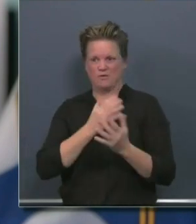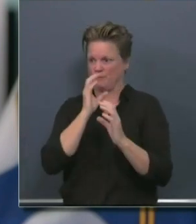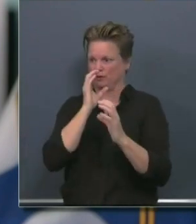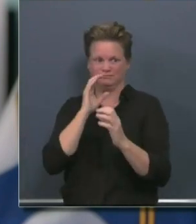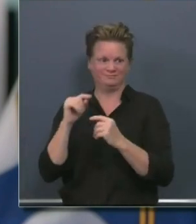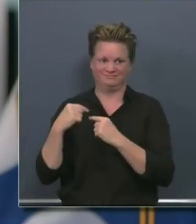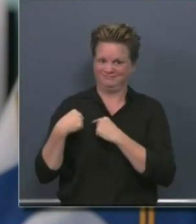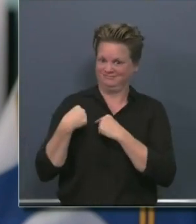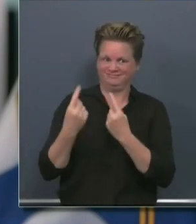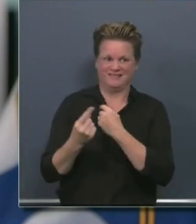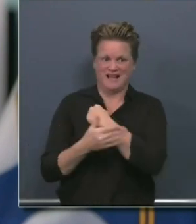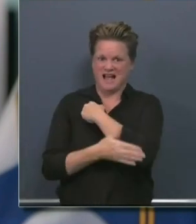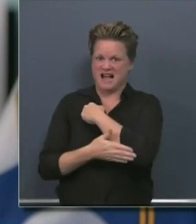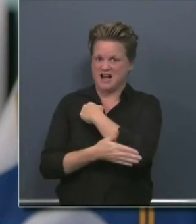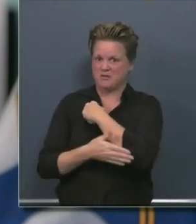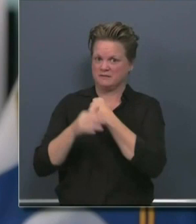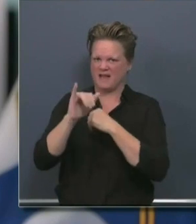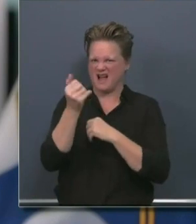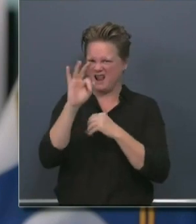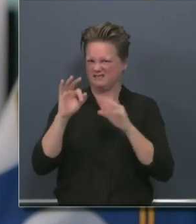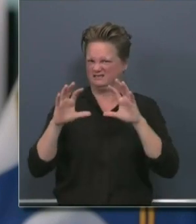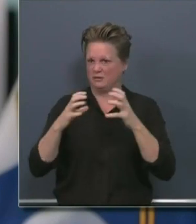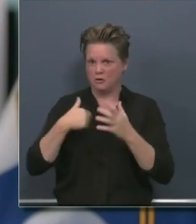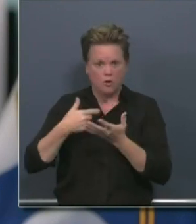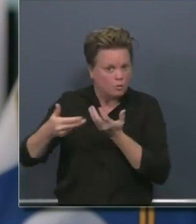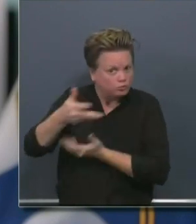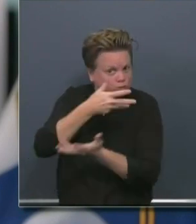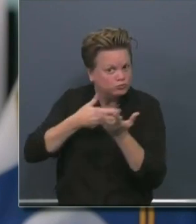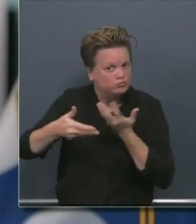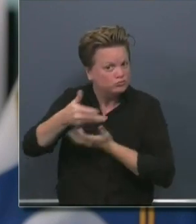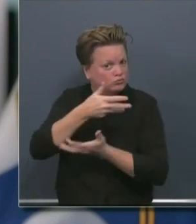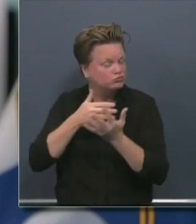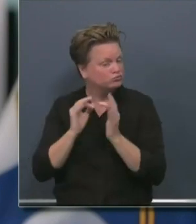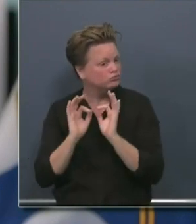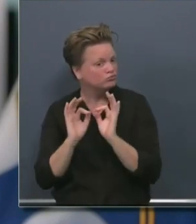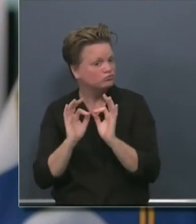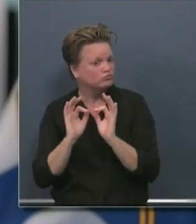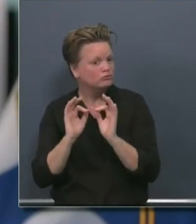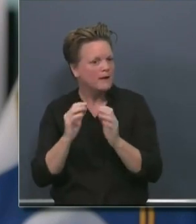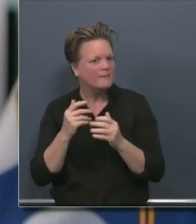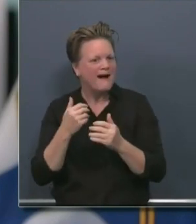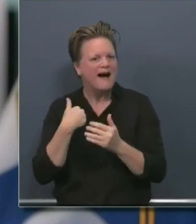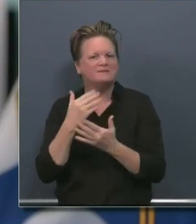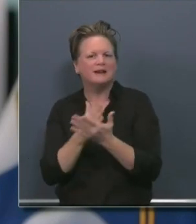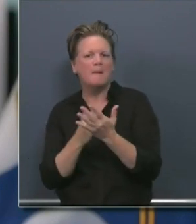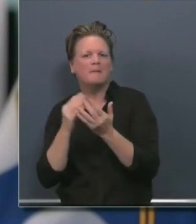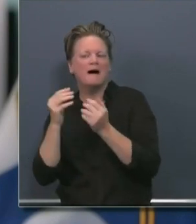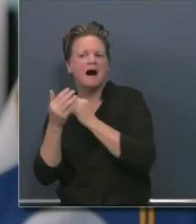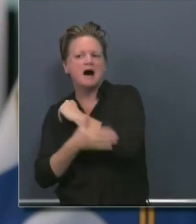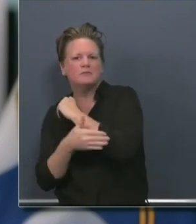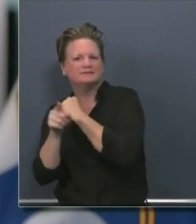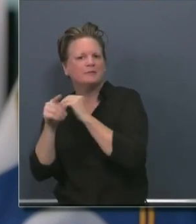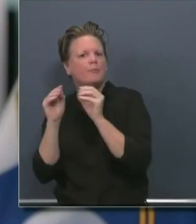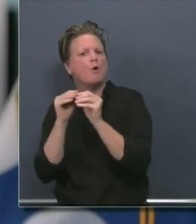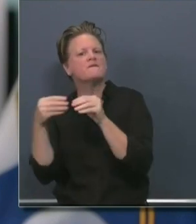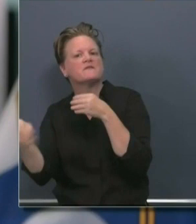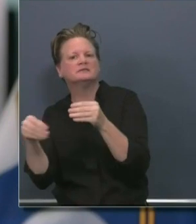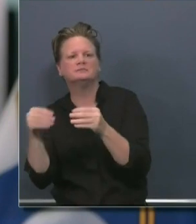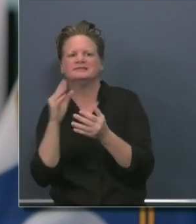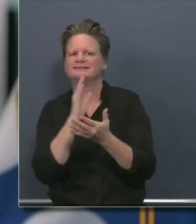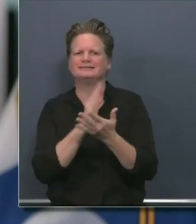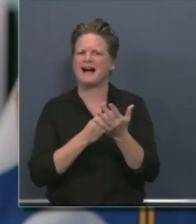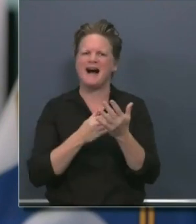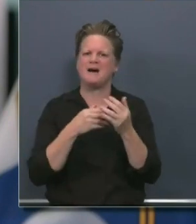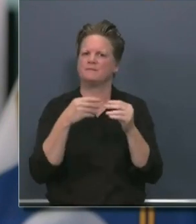Now we'll see in every case, not every county's gonna be able to get a variance. I imagine that will there'll be expressions of frustration and angst in that